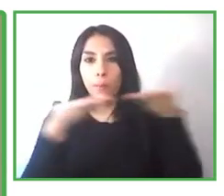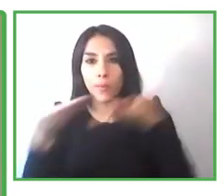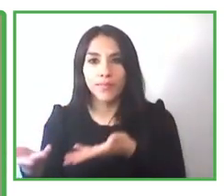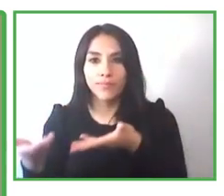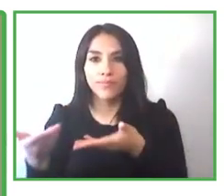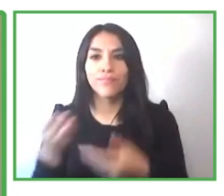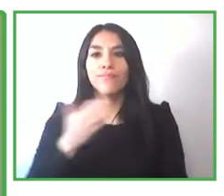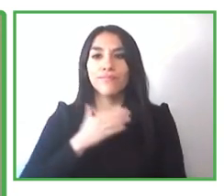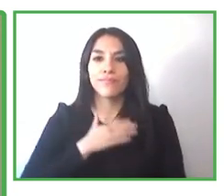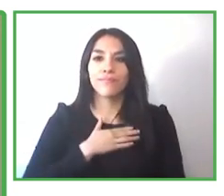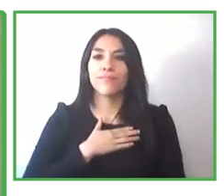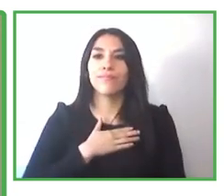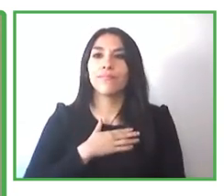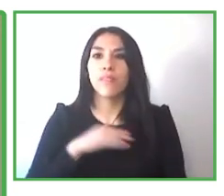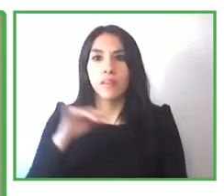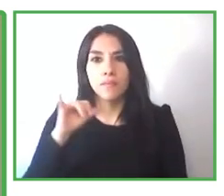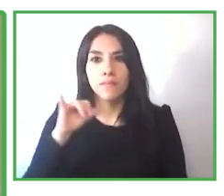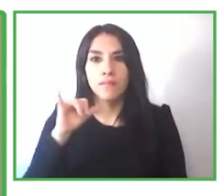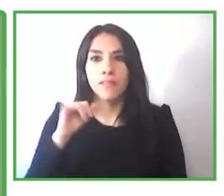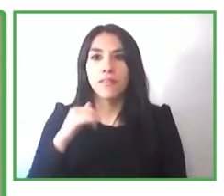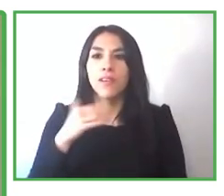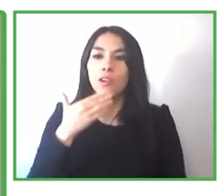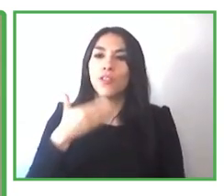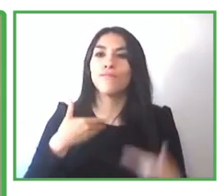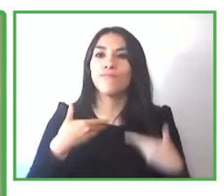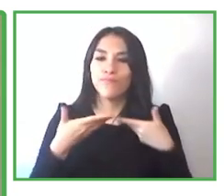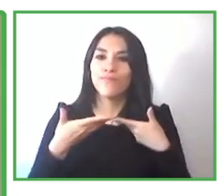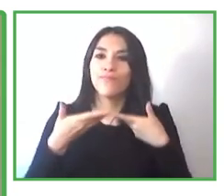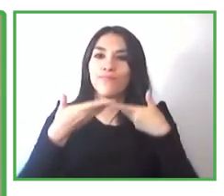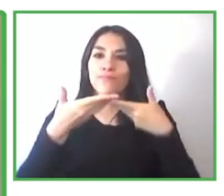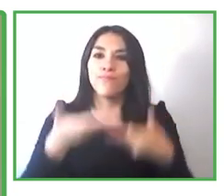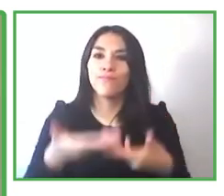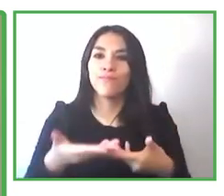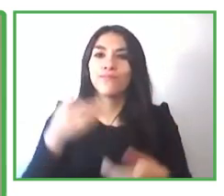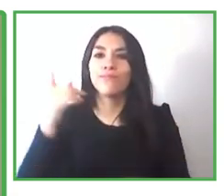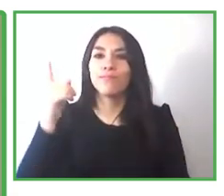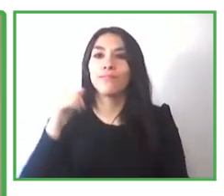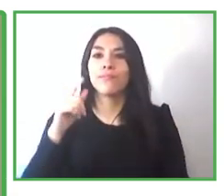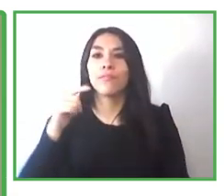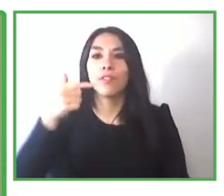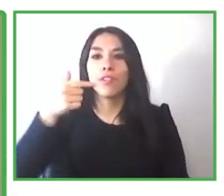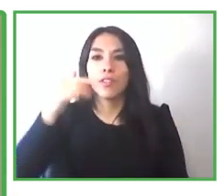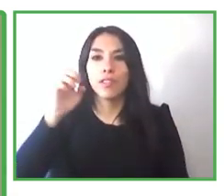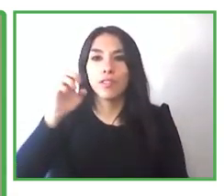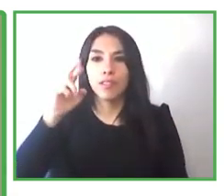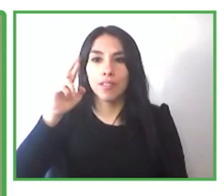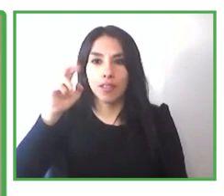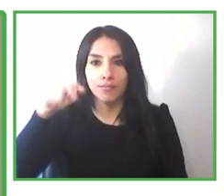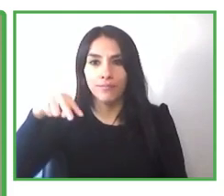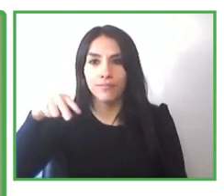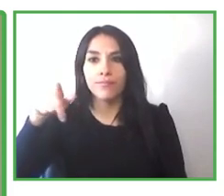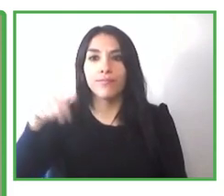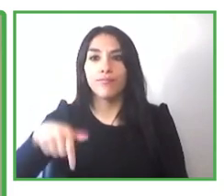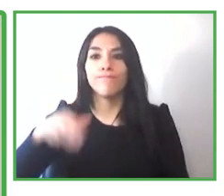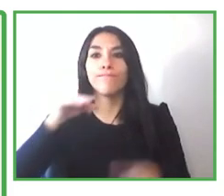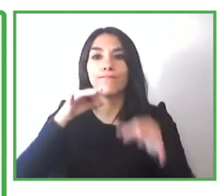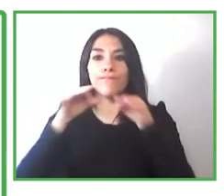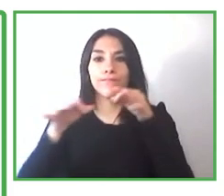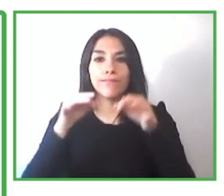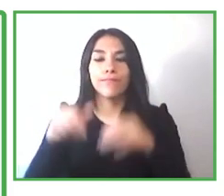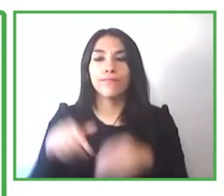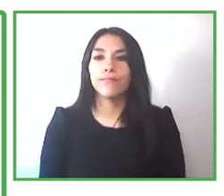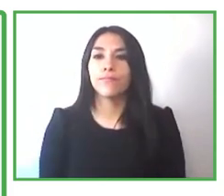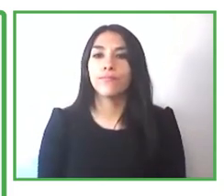going to tell you a little bit about the trinity center for people with intellectual disabilities and in particular about our